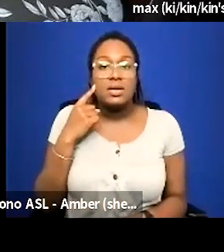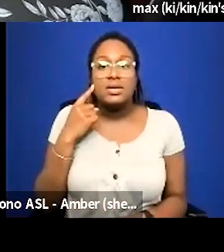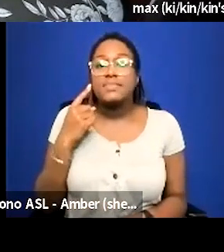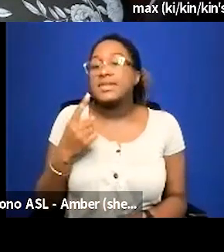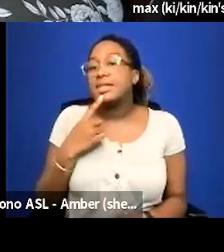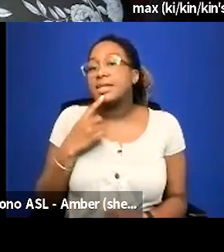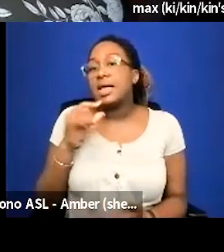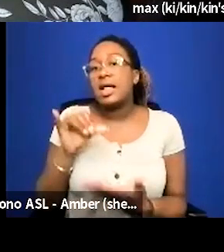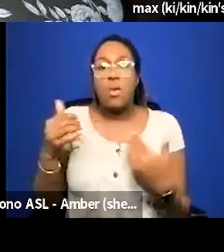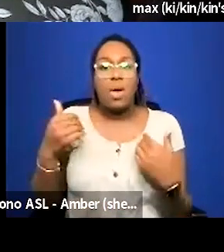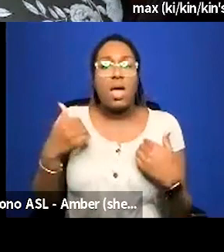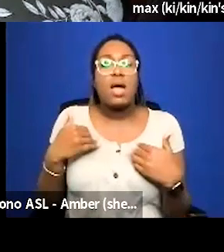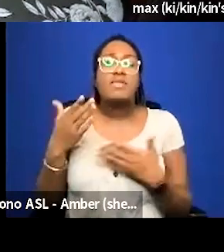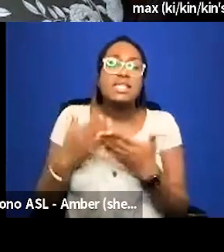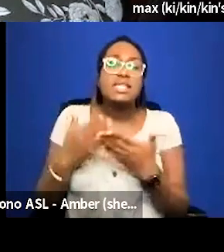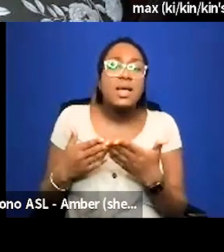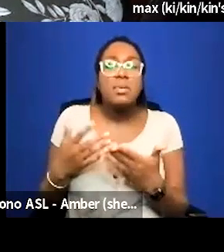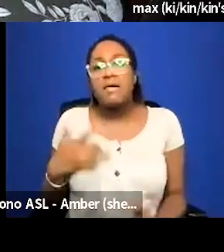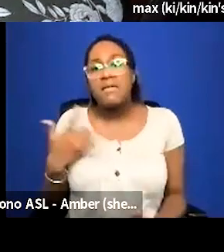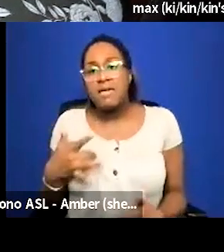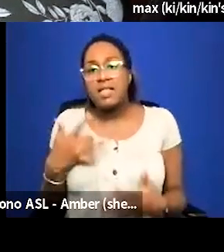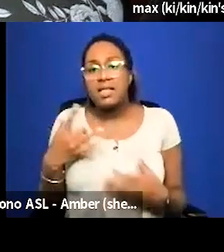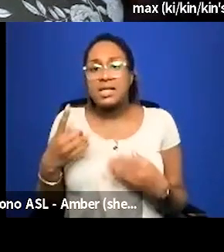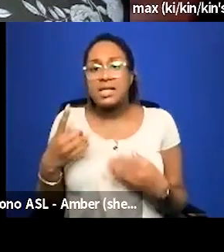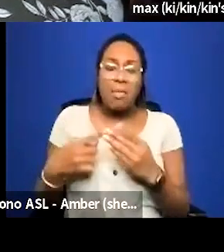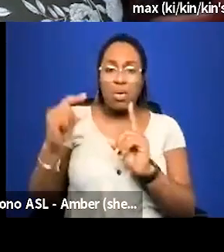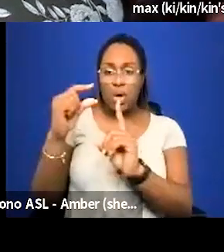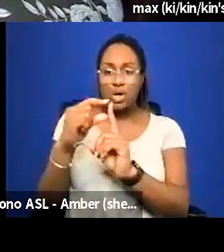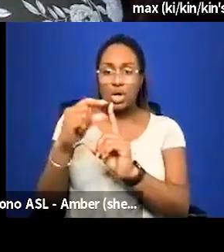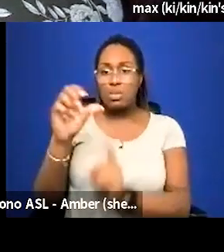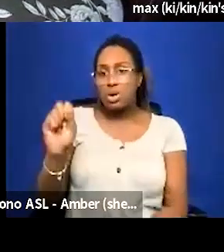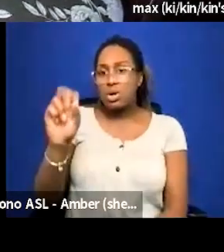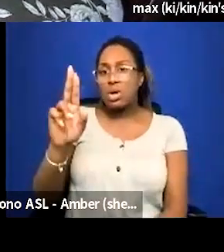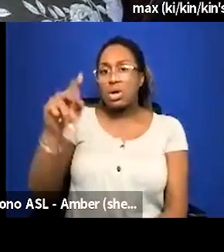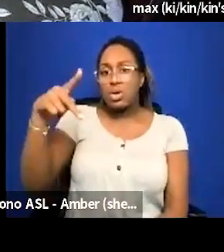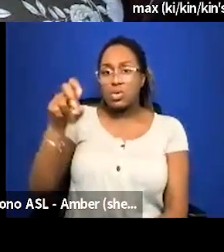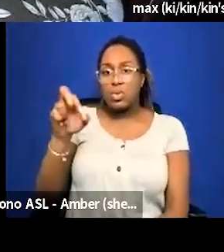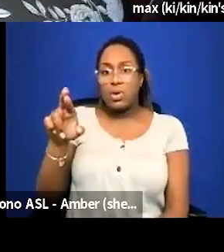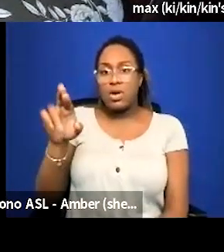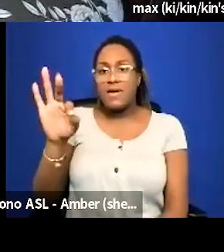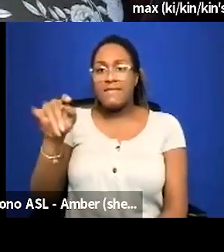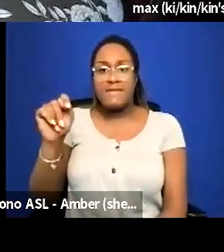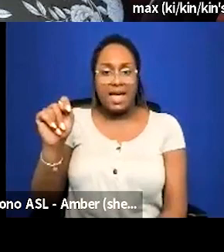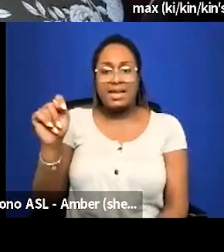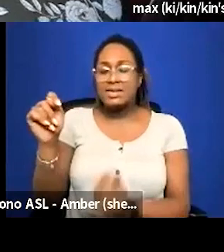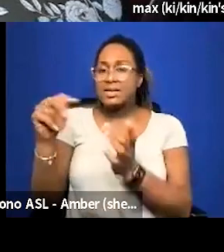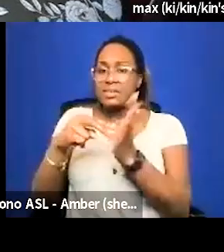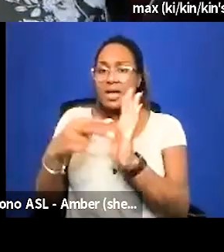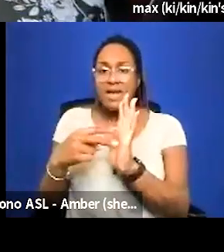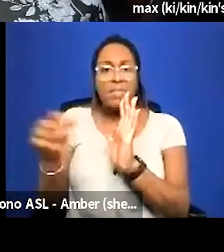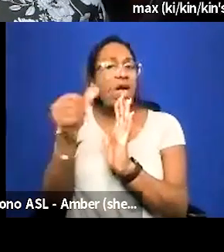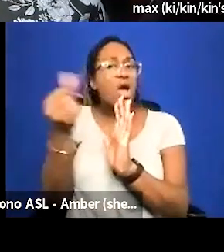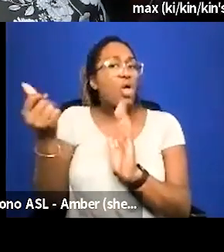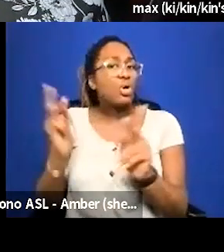that you know we had some feelings about like the term super fat being like defined uh by uh by people who were